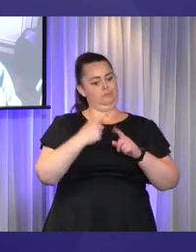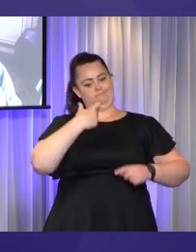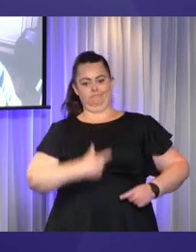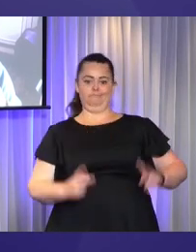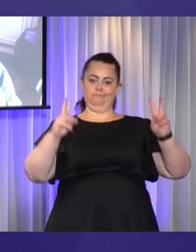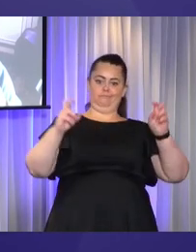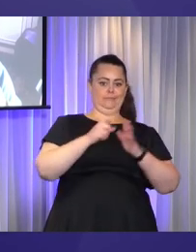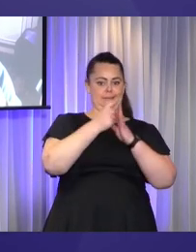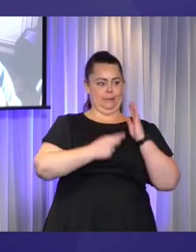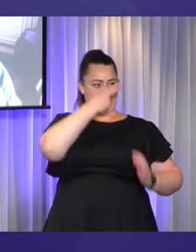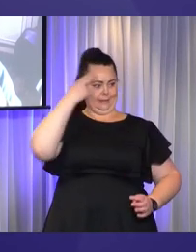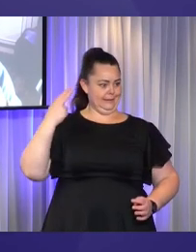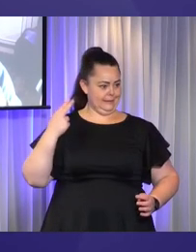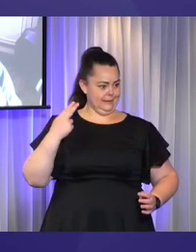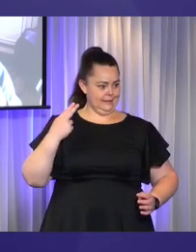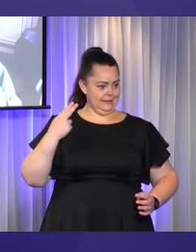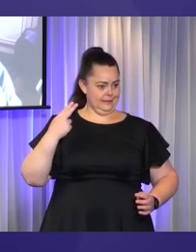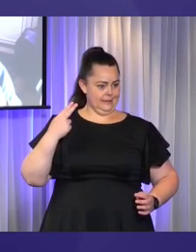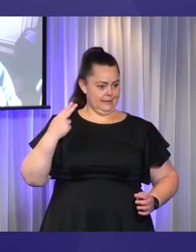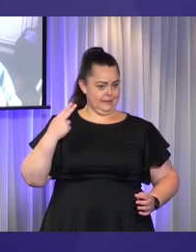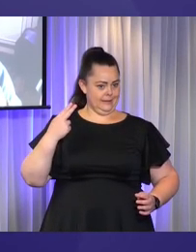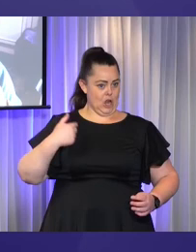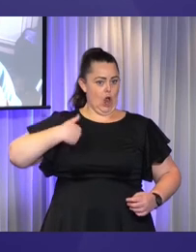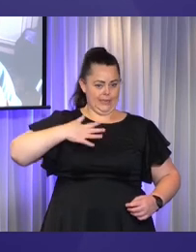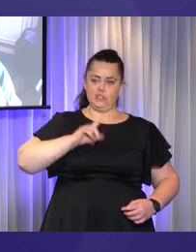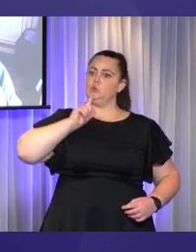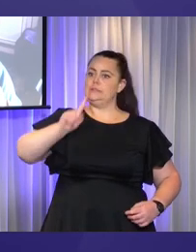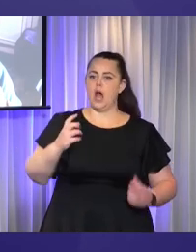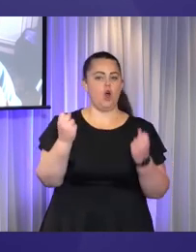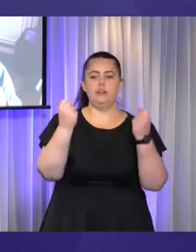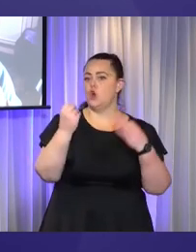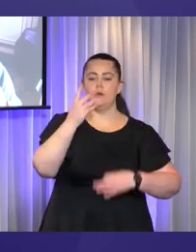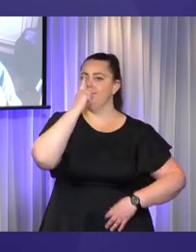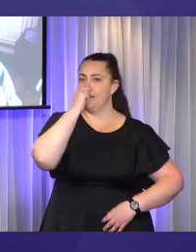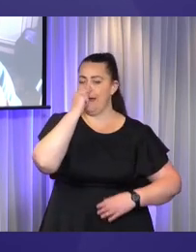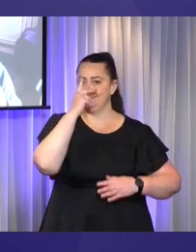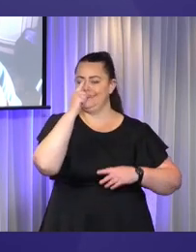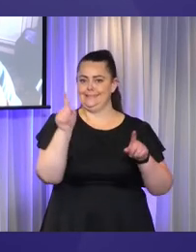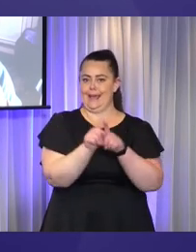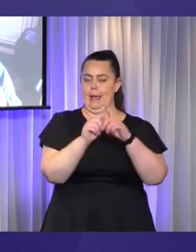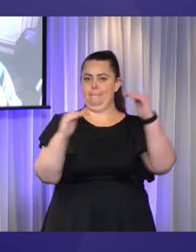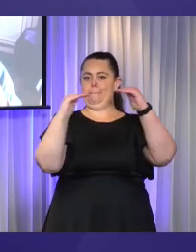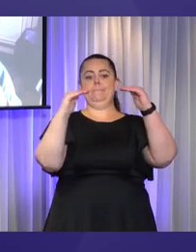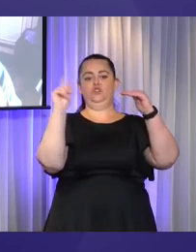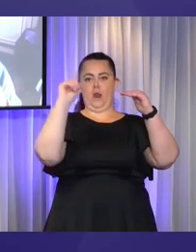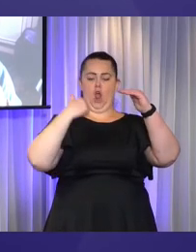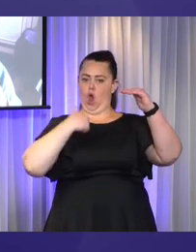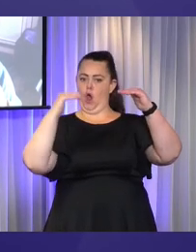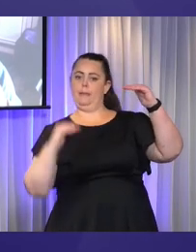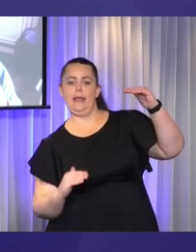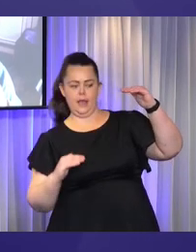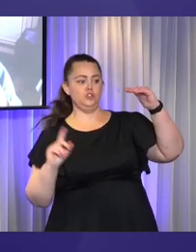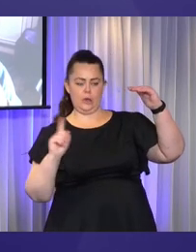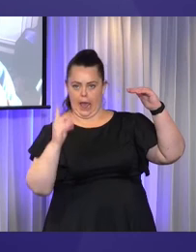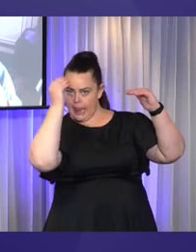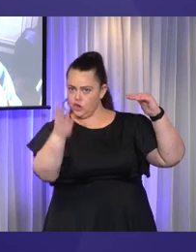capacity isn't here today. I can't get that to you, because I just don't have the capacity to do it. And so even in the disability space, we have to remind each